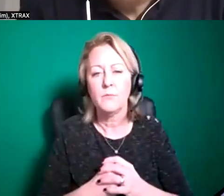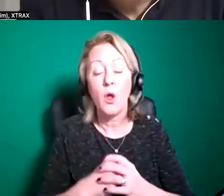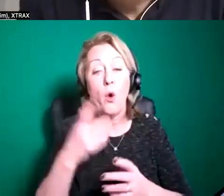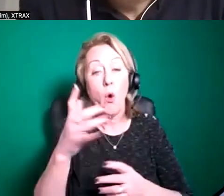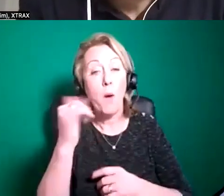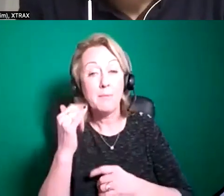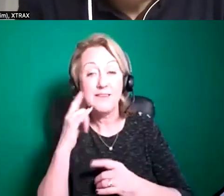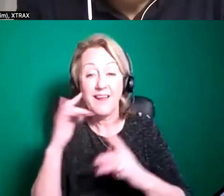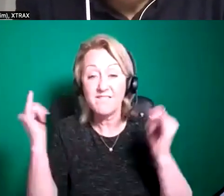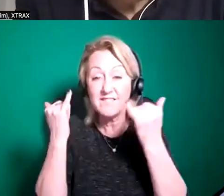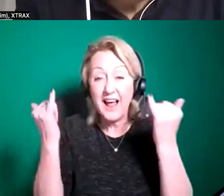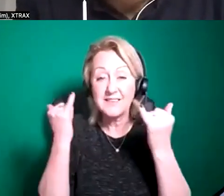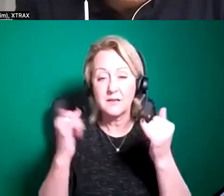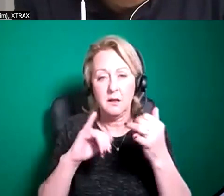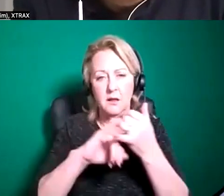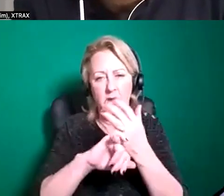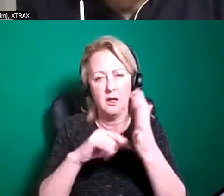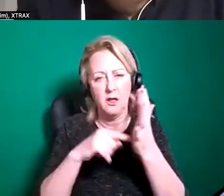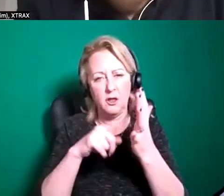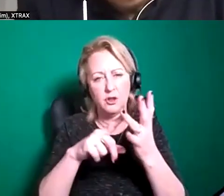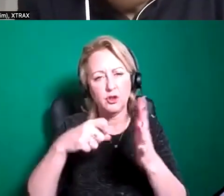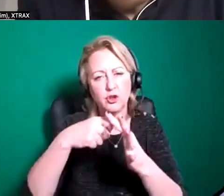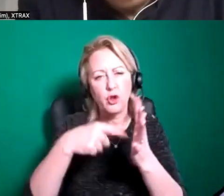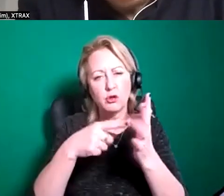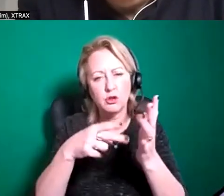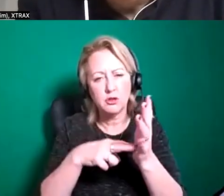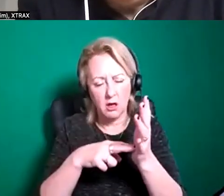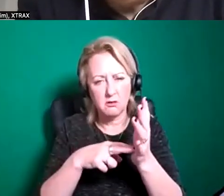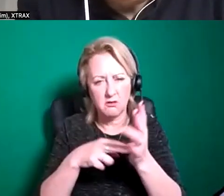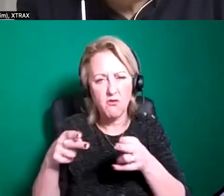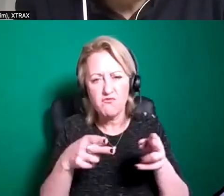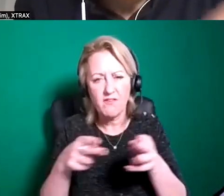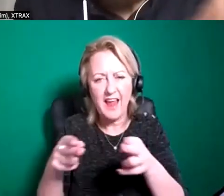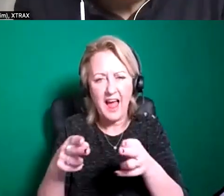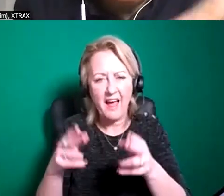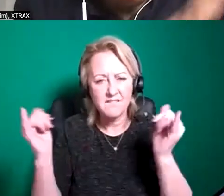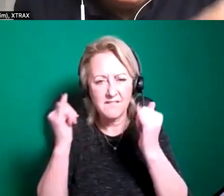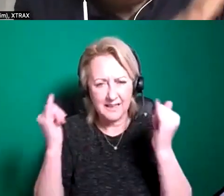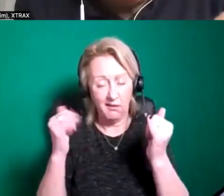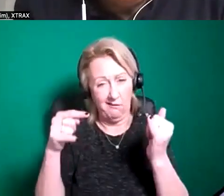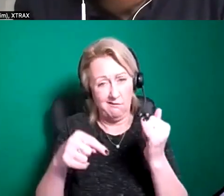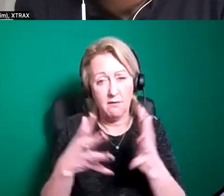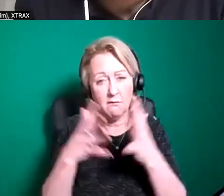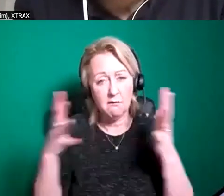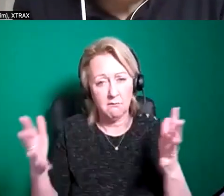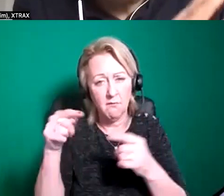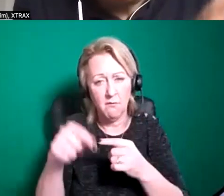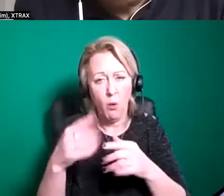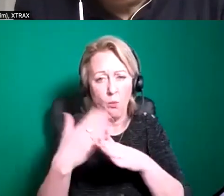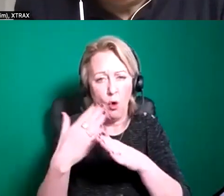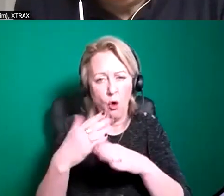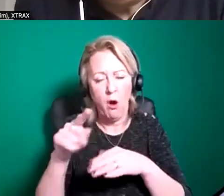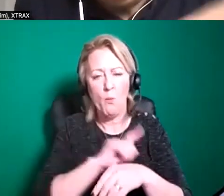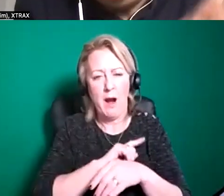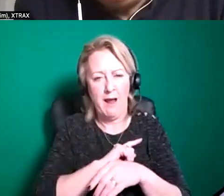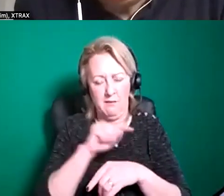festival like for example stockton international riverside festival and they present quite large-scale work as their headline shows particularly for